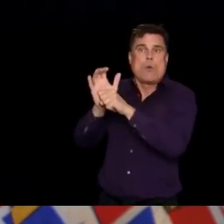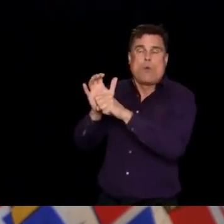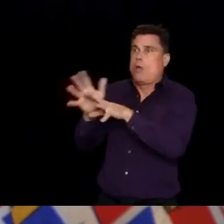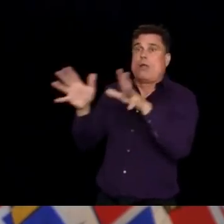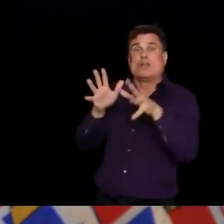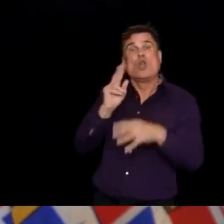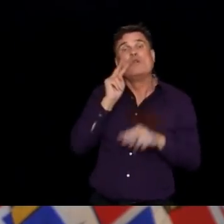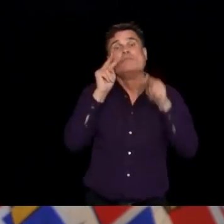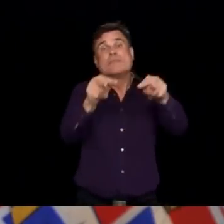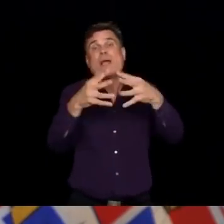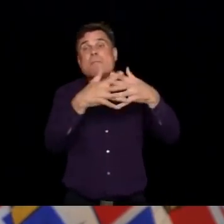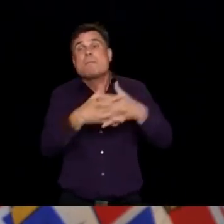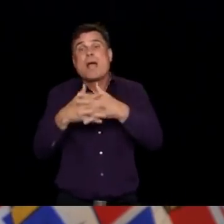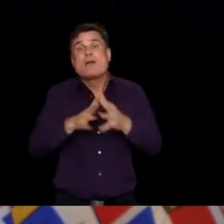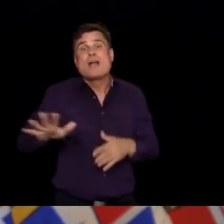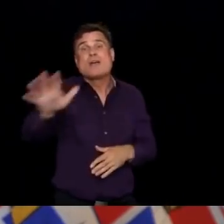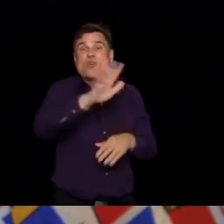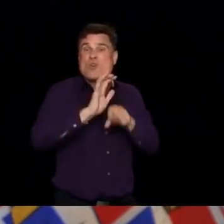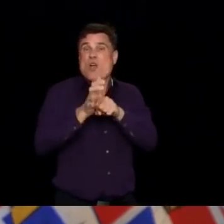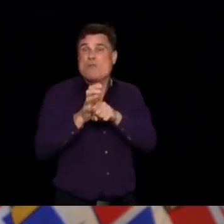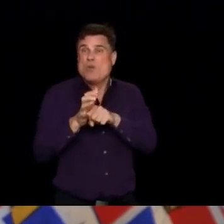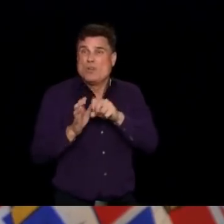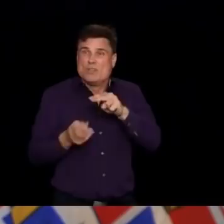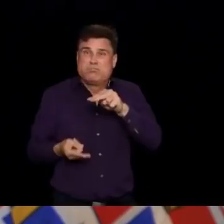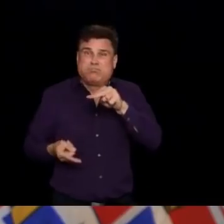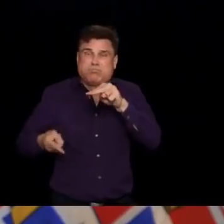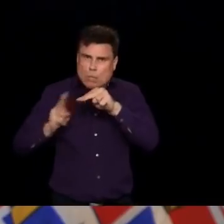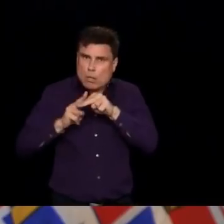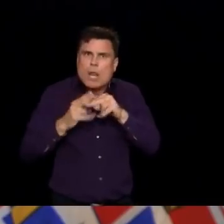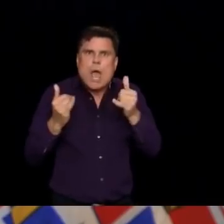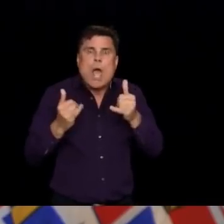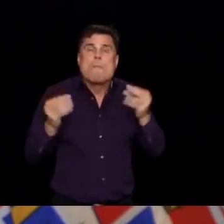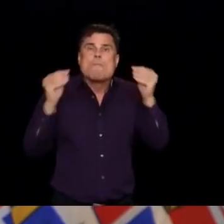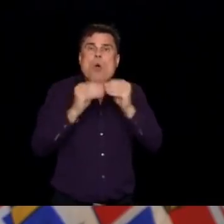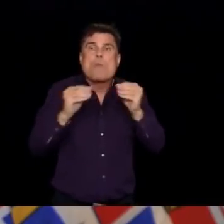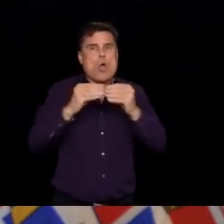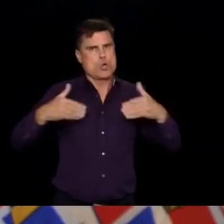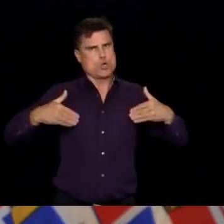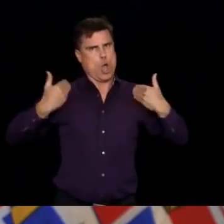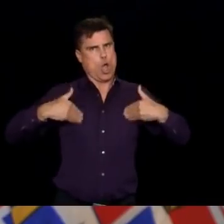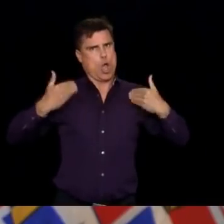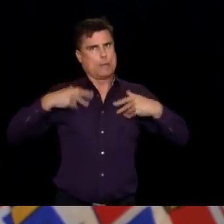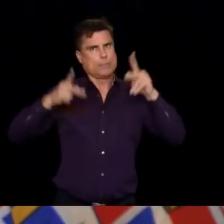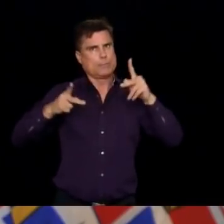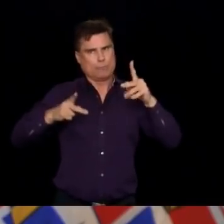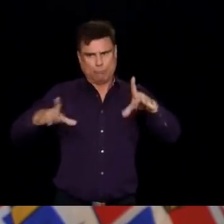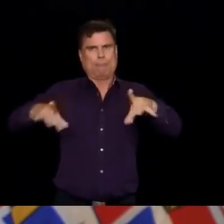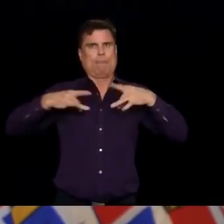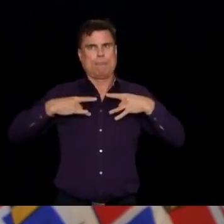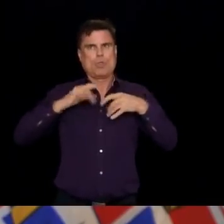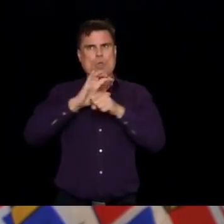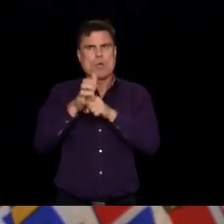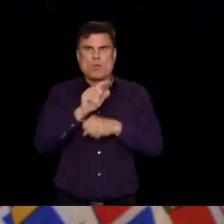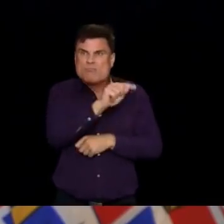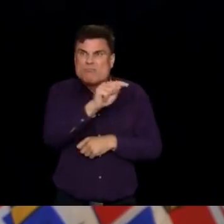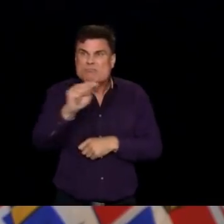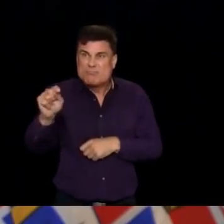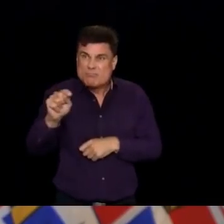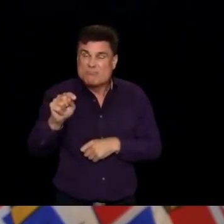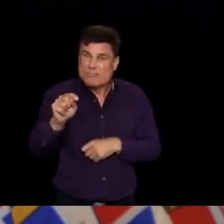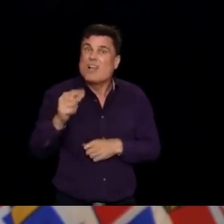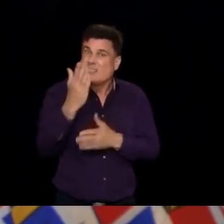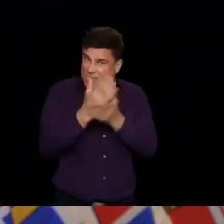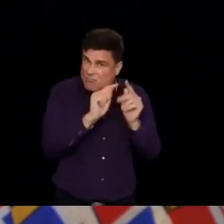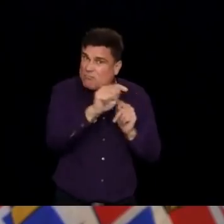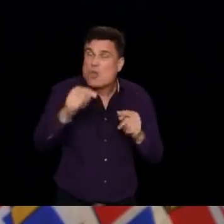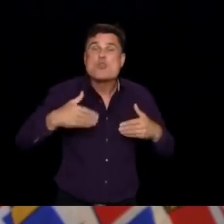get very sick and die goes up dramatically. And we've seen that with some very young people. So it is